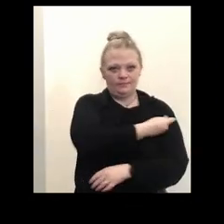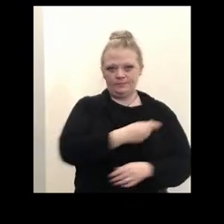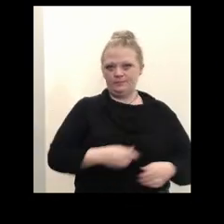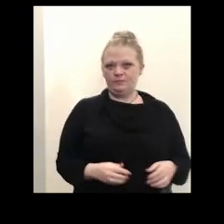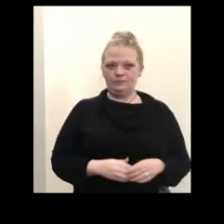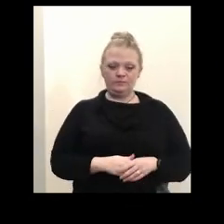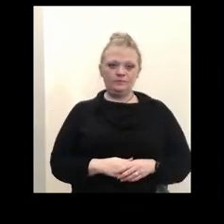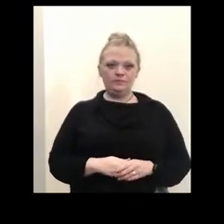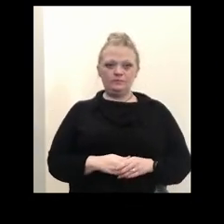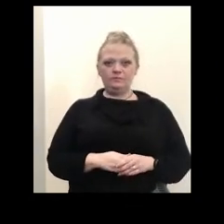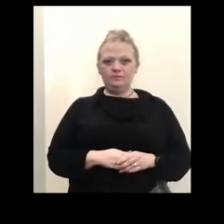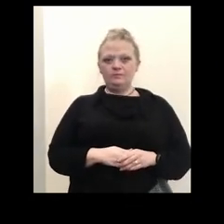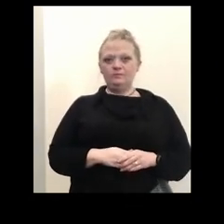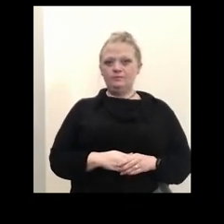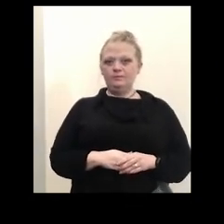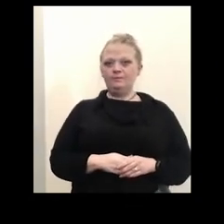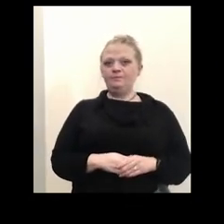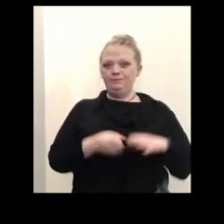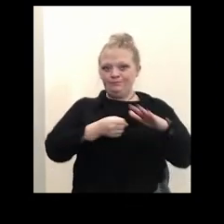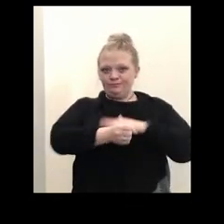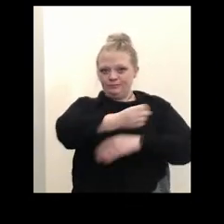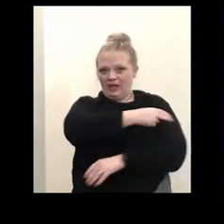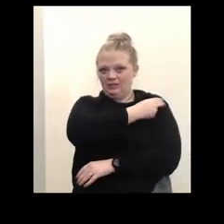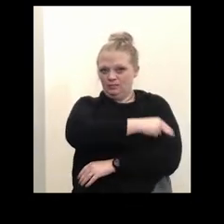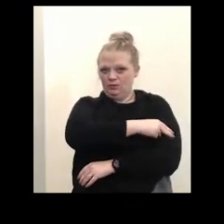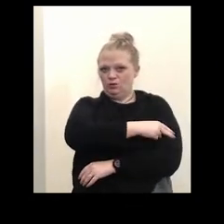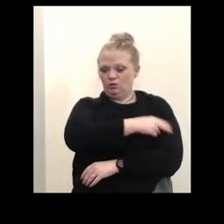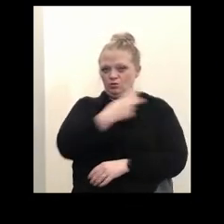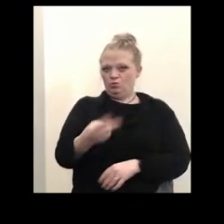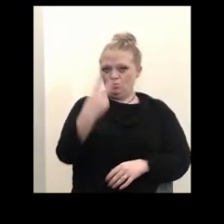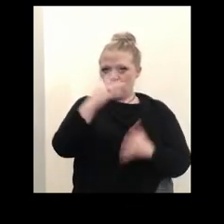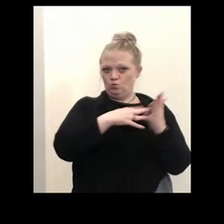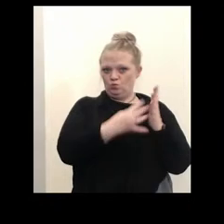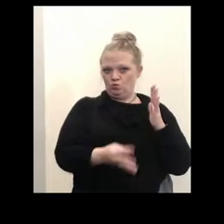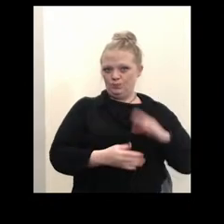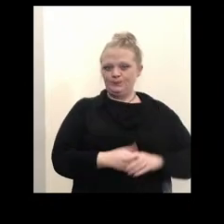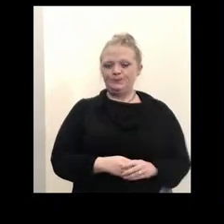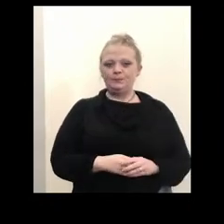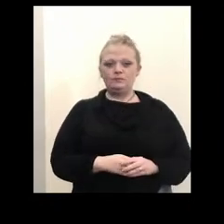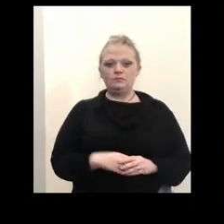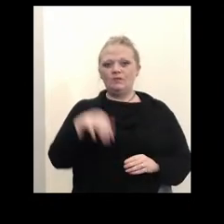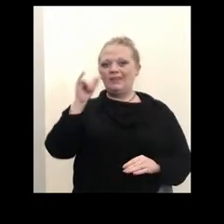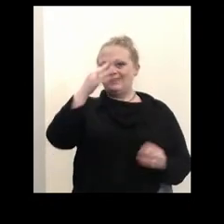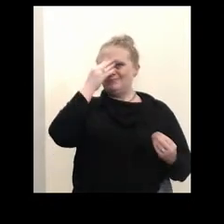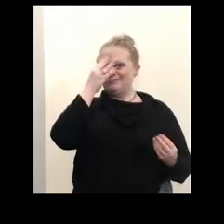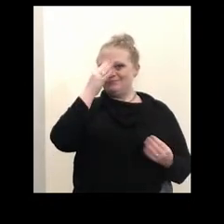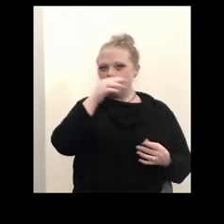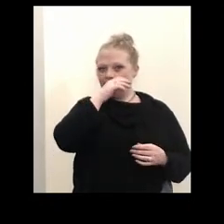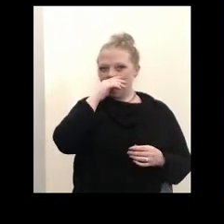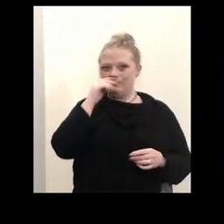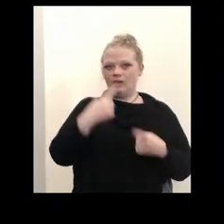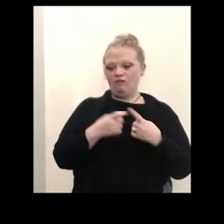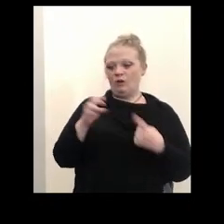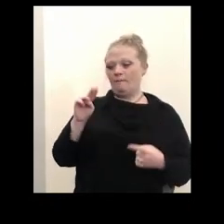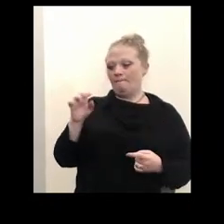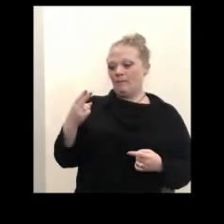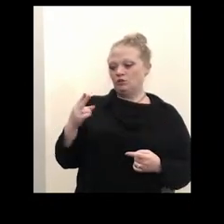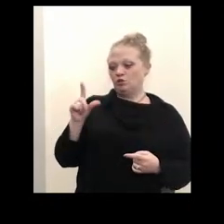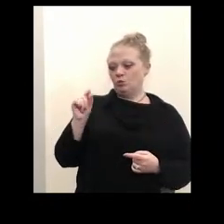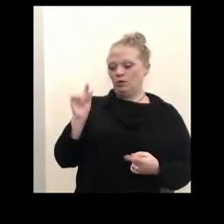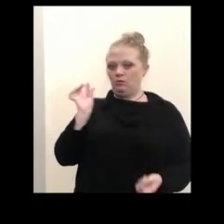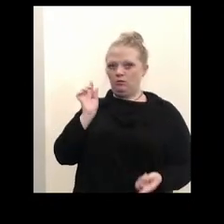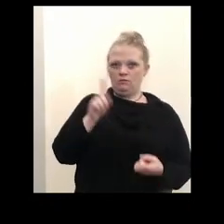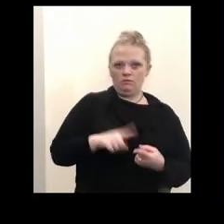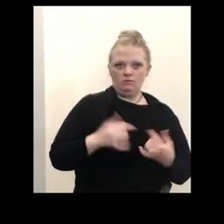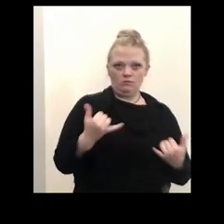Now hospitalizations, I wanted to show these two charts. Here's the Erie County hospitalization data as of March 2020 to present. We talked, I